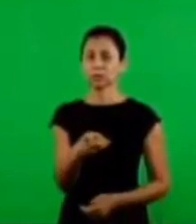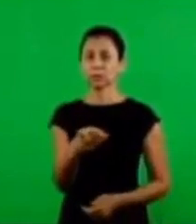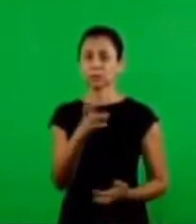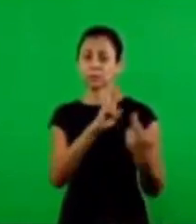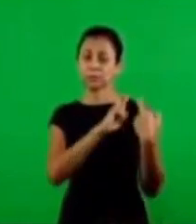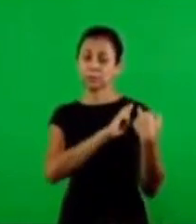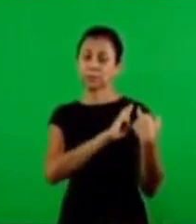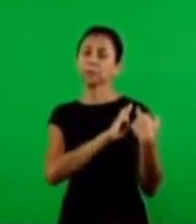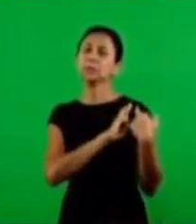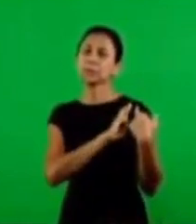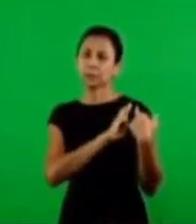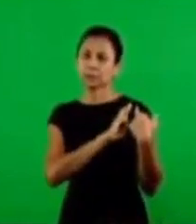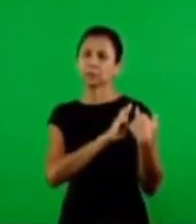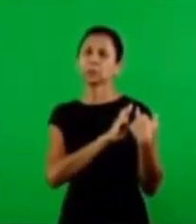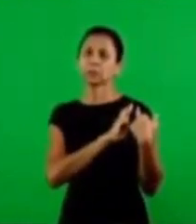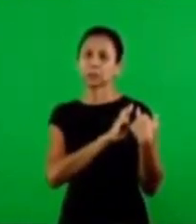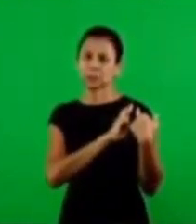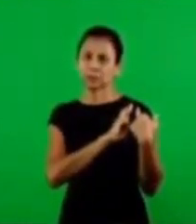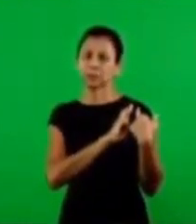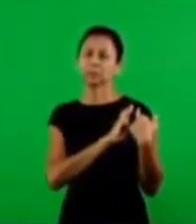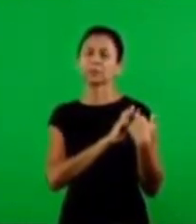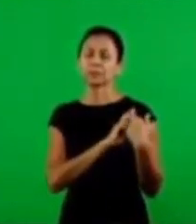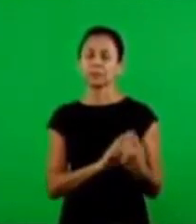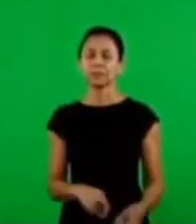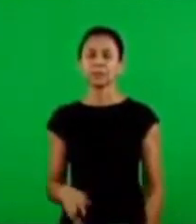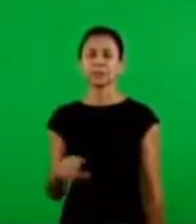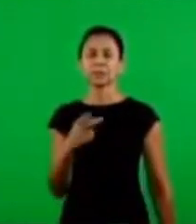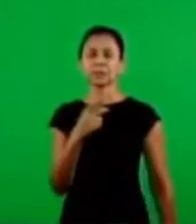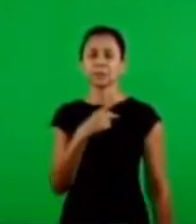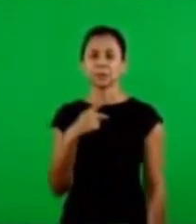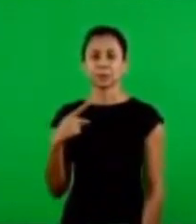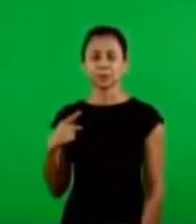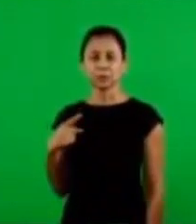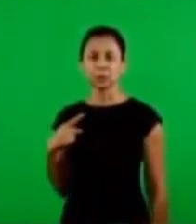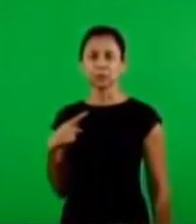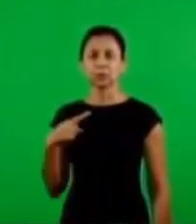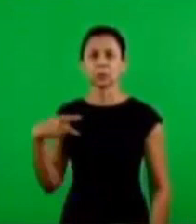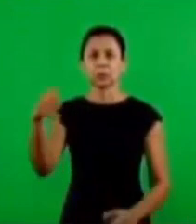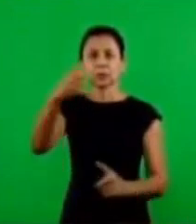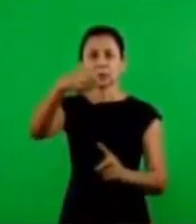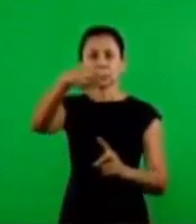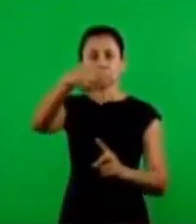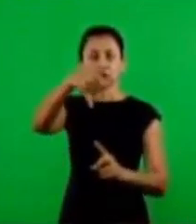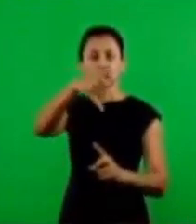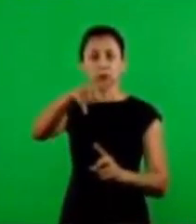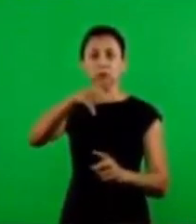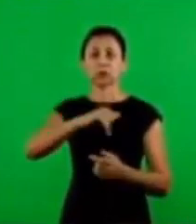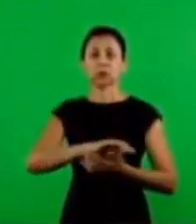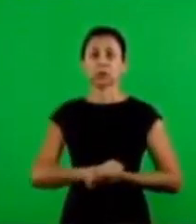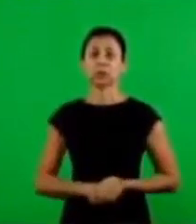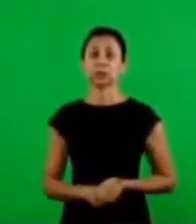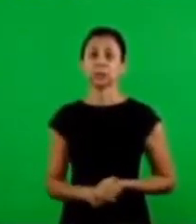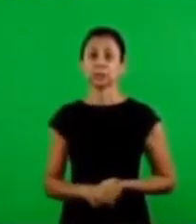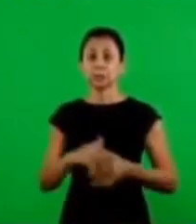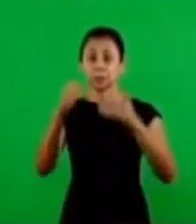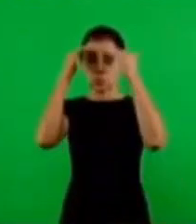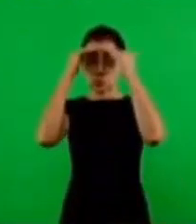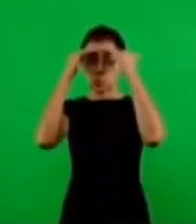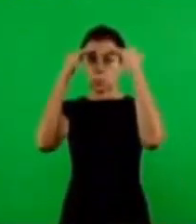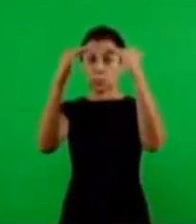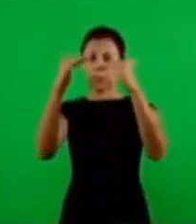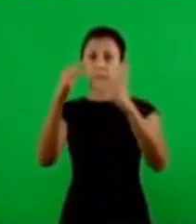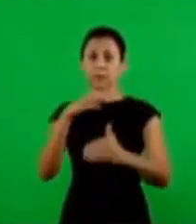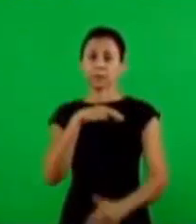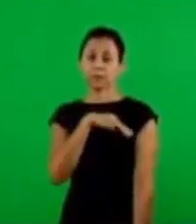function is to preserve the ministries the pastor is anointed but he is ordained for my function and when he